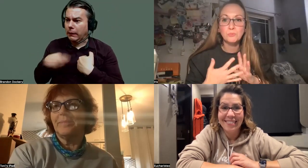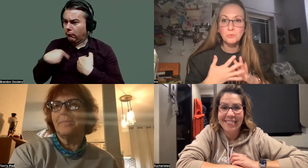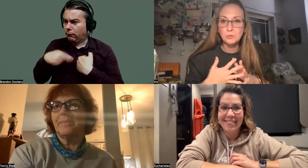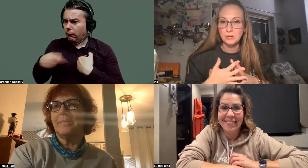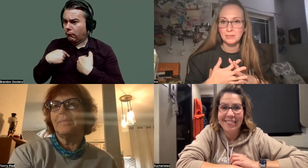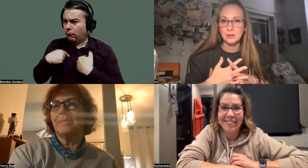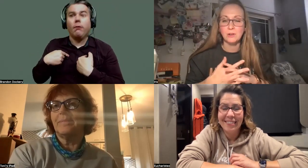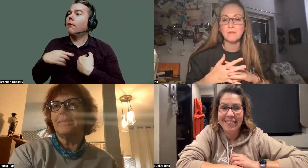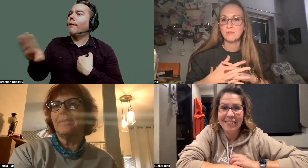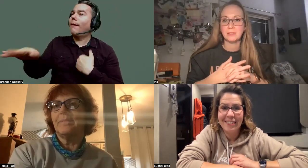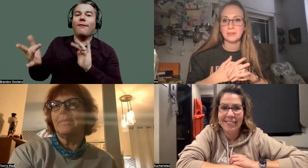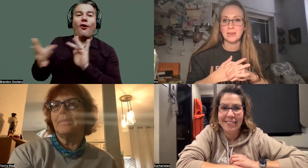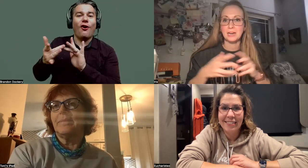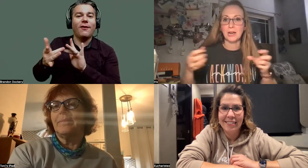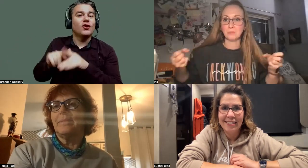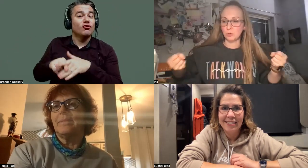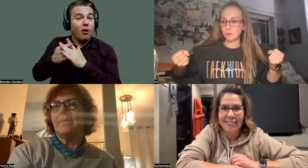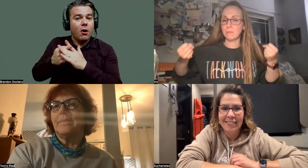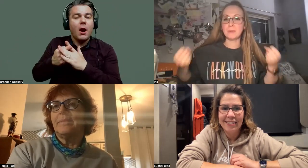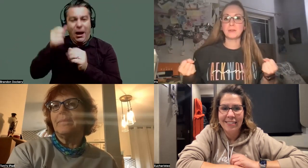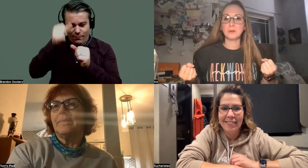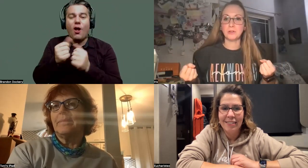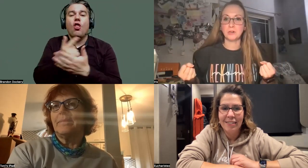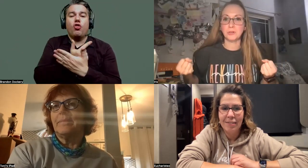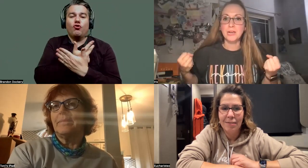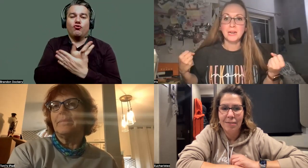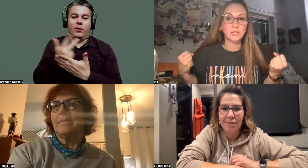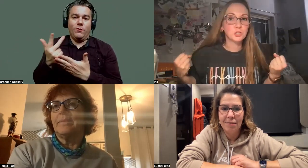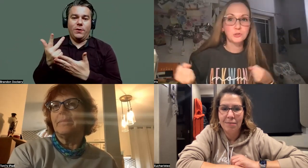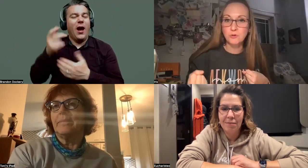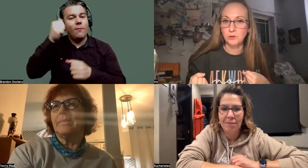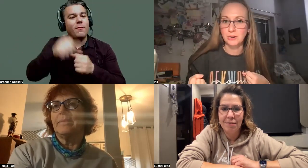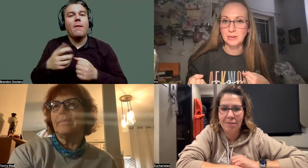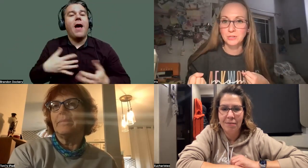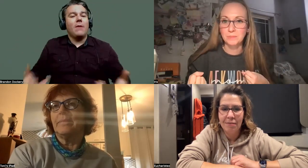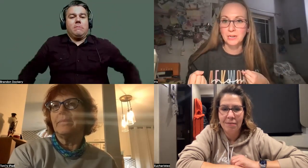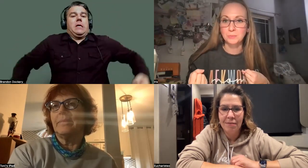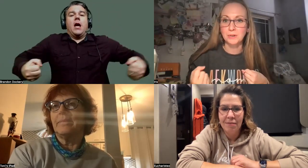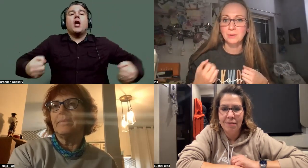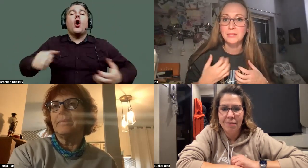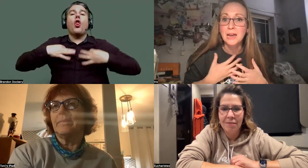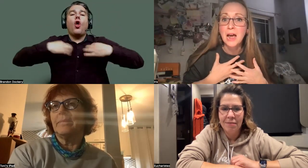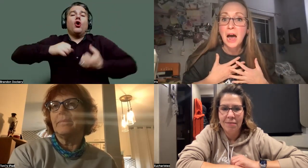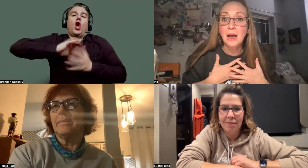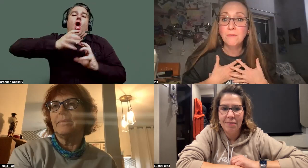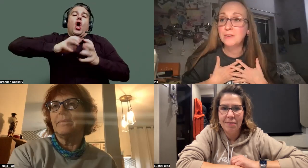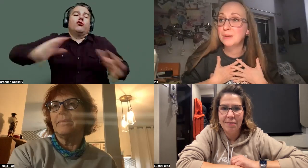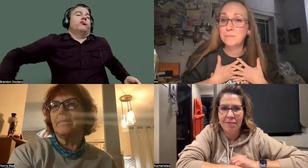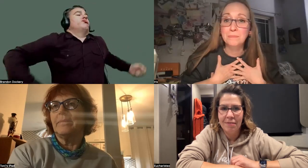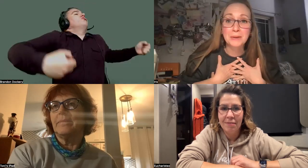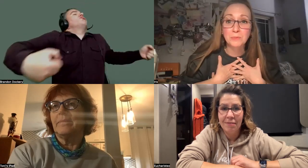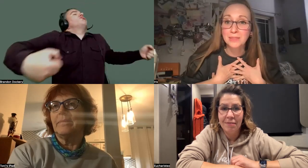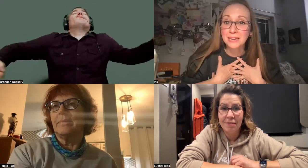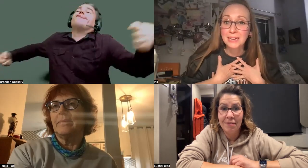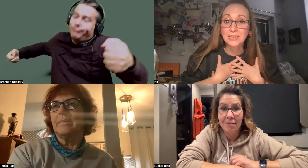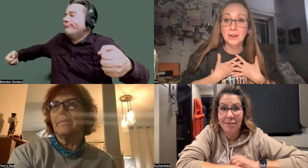And within three weeks, I'll never forget the day. I was holding a big load of laundry. I turned the corner and I looked at my husband and I was like, I feel